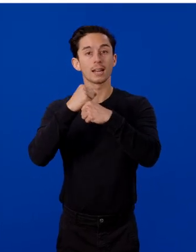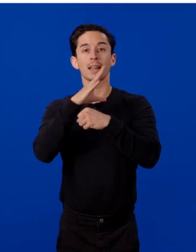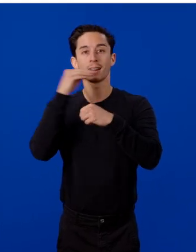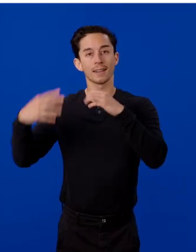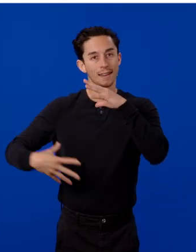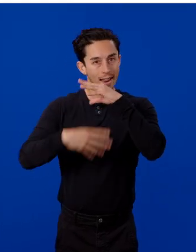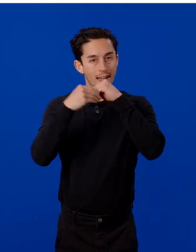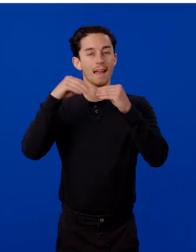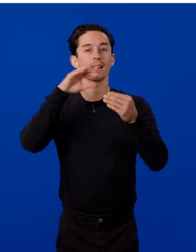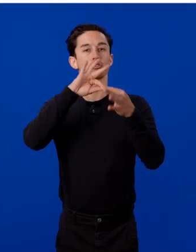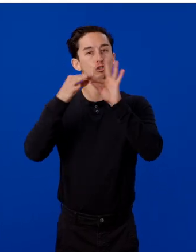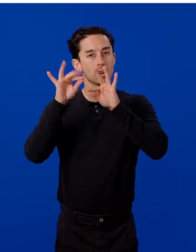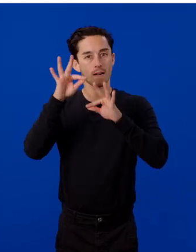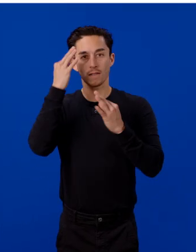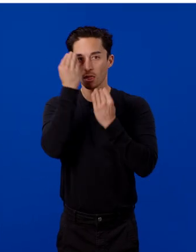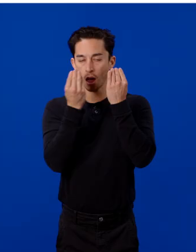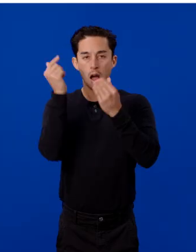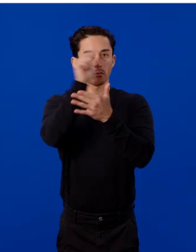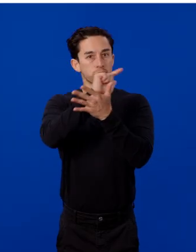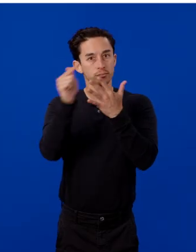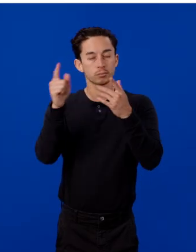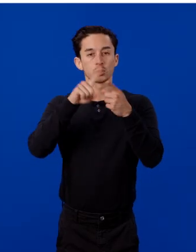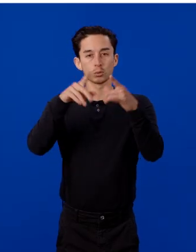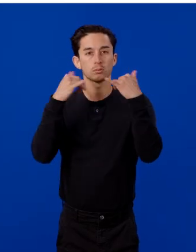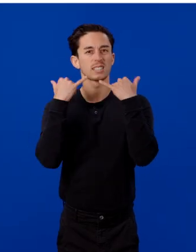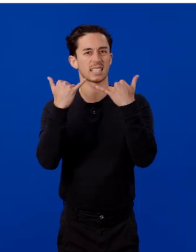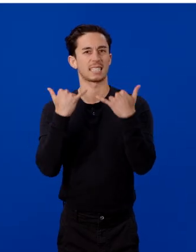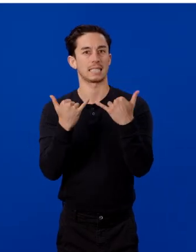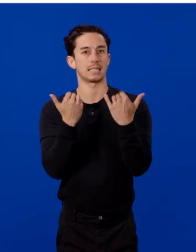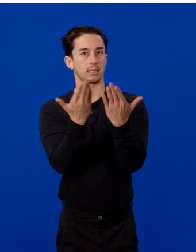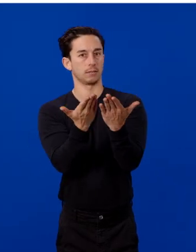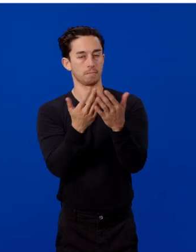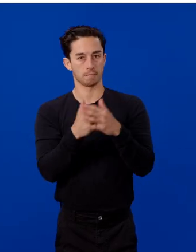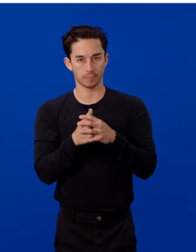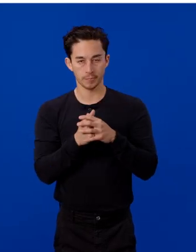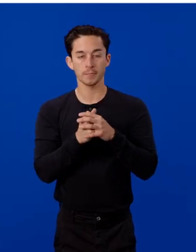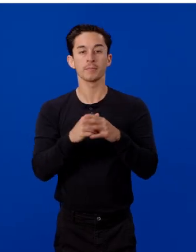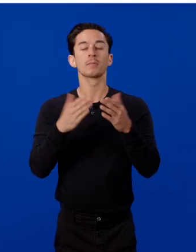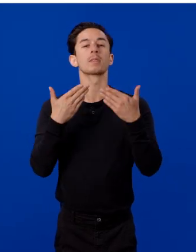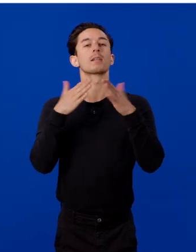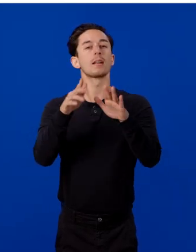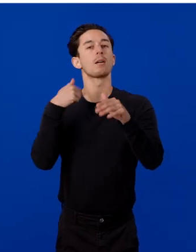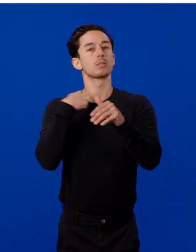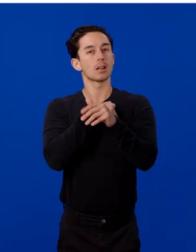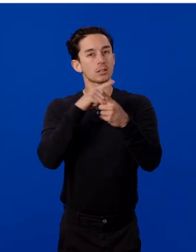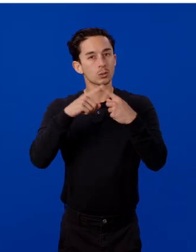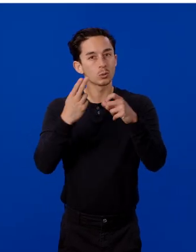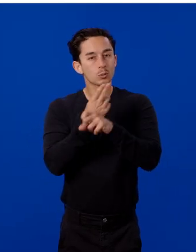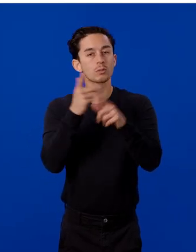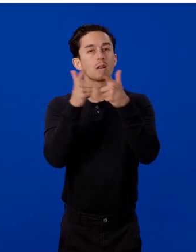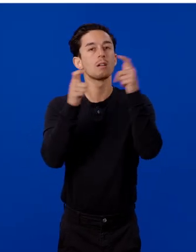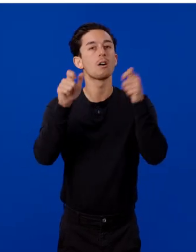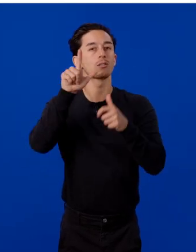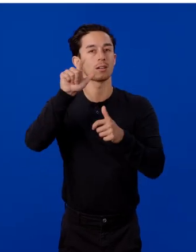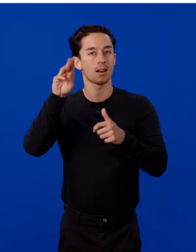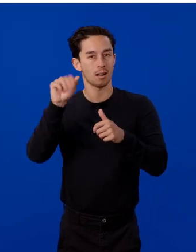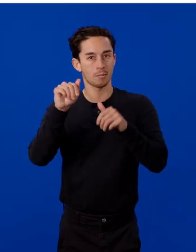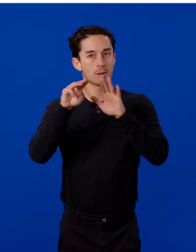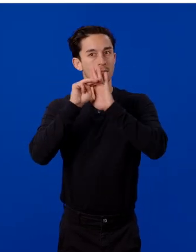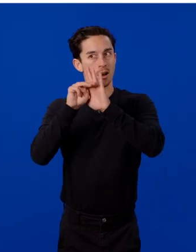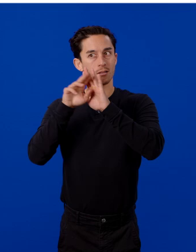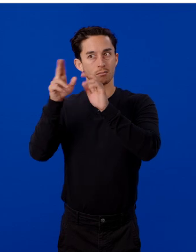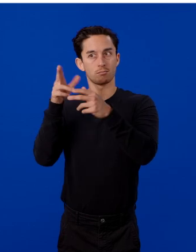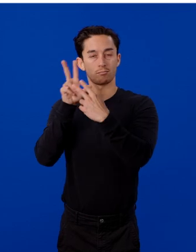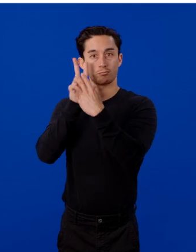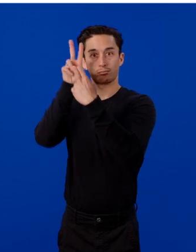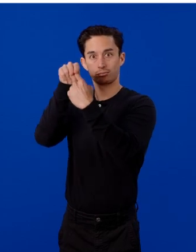of thought to existing QA pairs. This allows us to use a larger LAMA model and